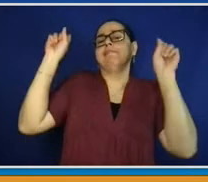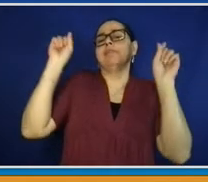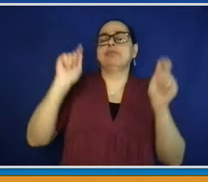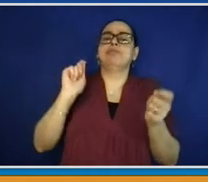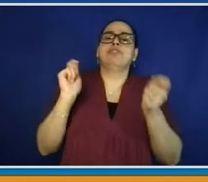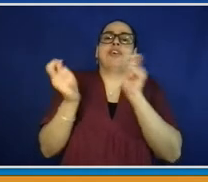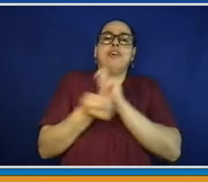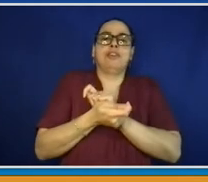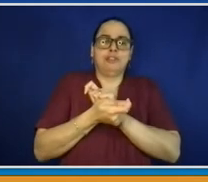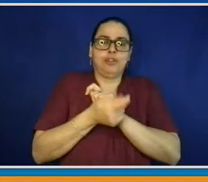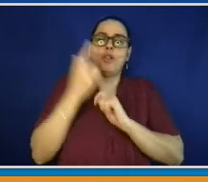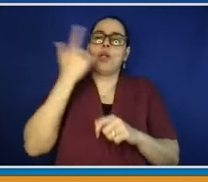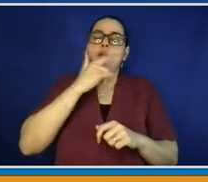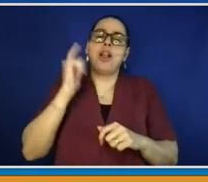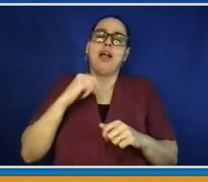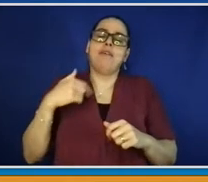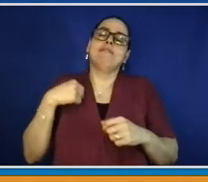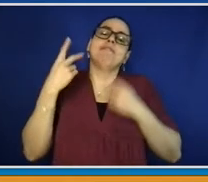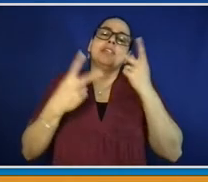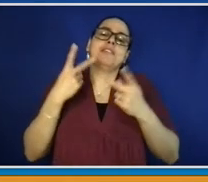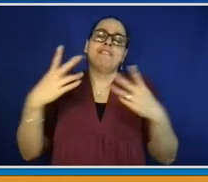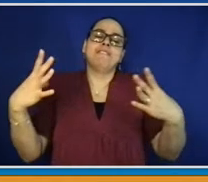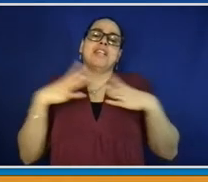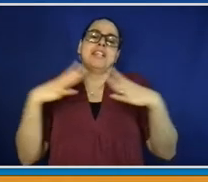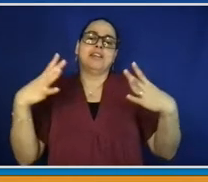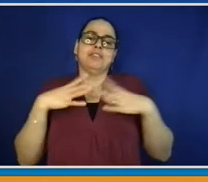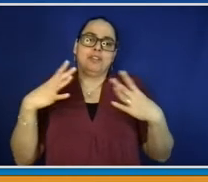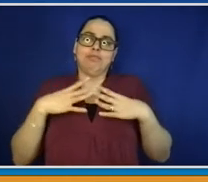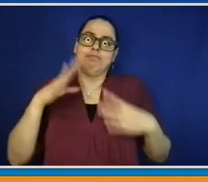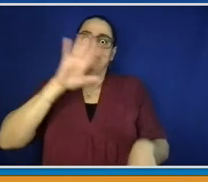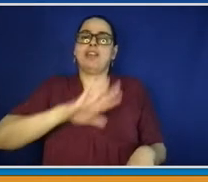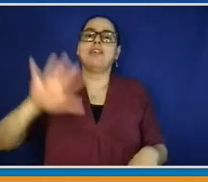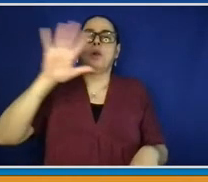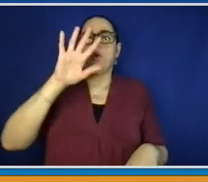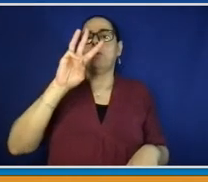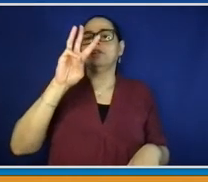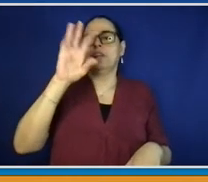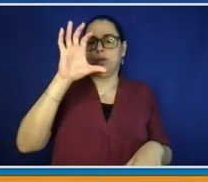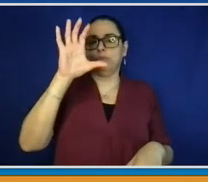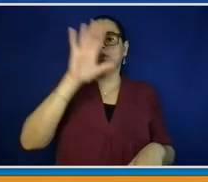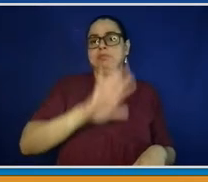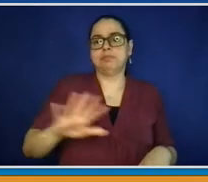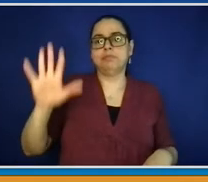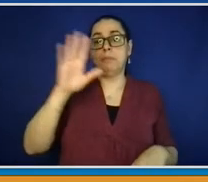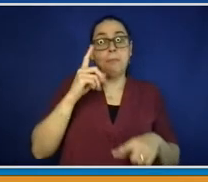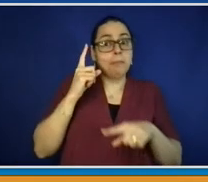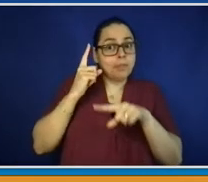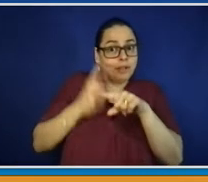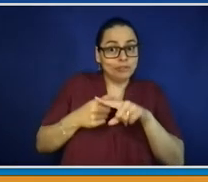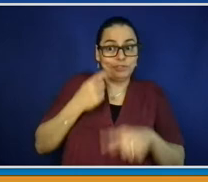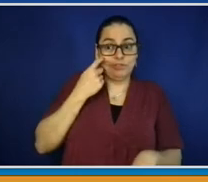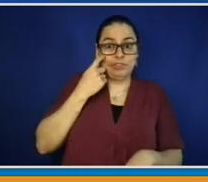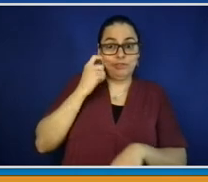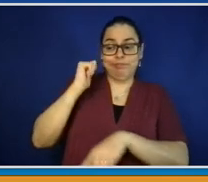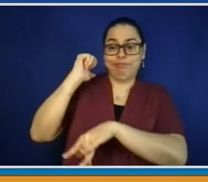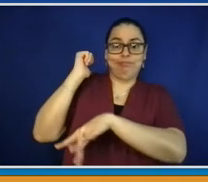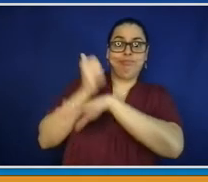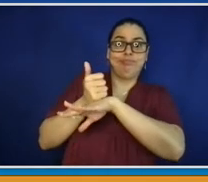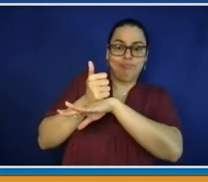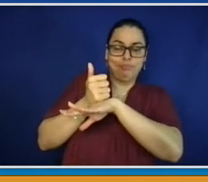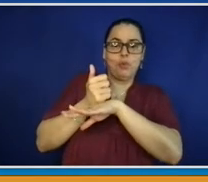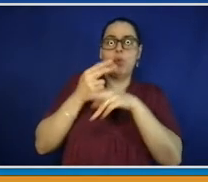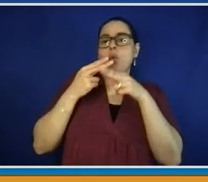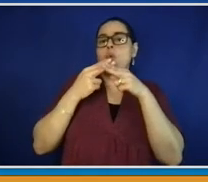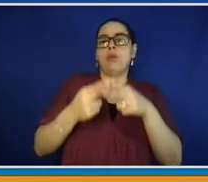dining guide, which is the 2021 dining guide in White Plains bid. It's interactive and digital this